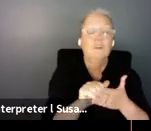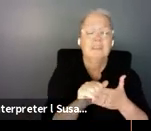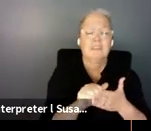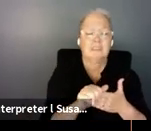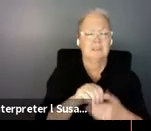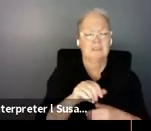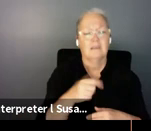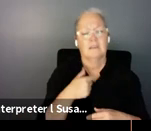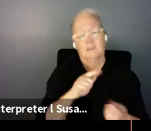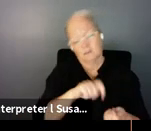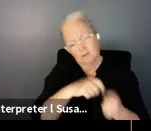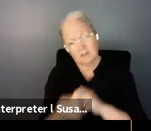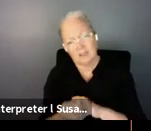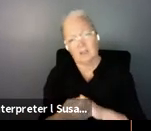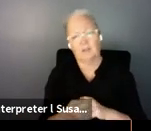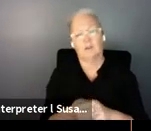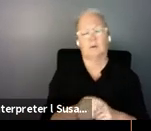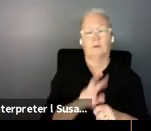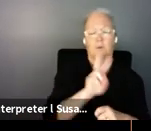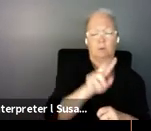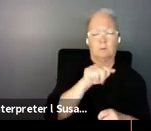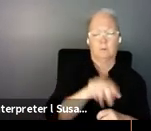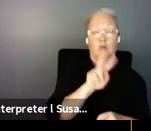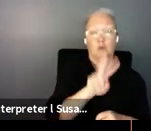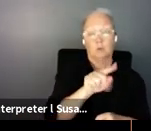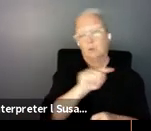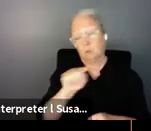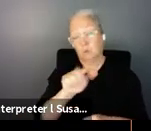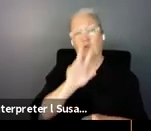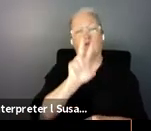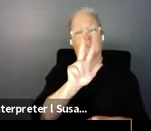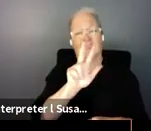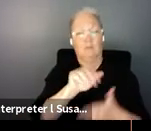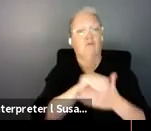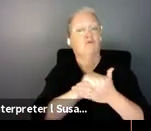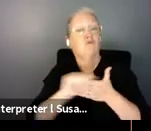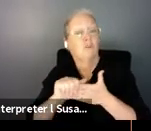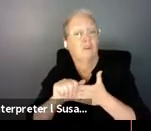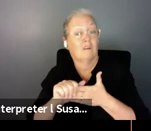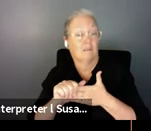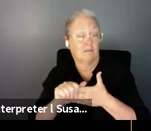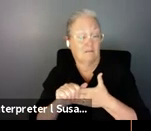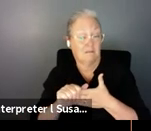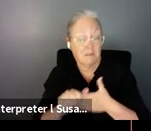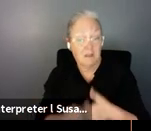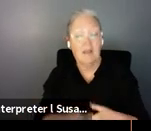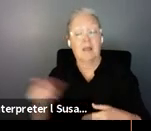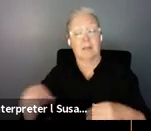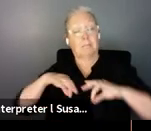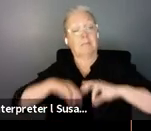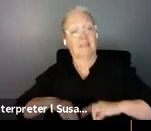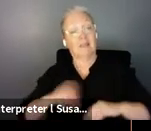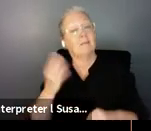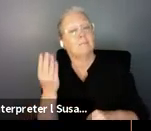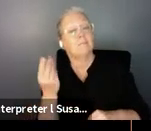uh to three dollars per hour and the ministry ministry of finance has already agreed in principle